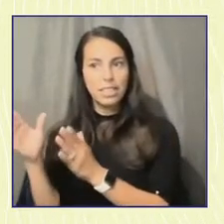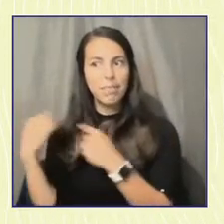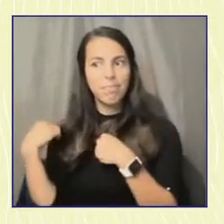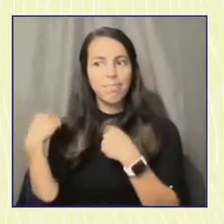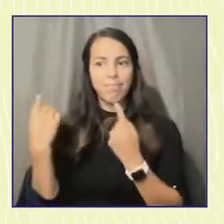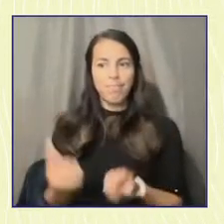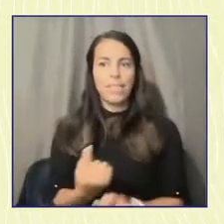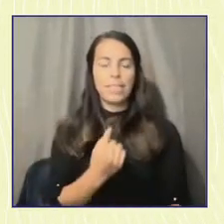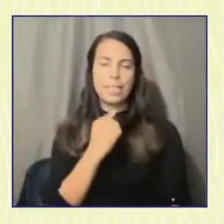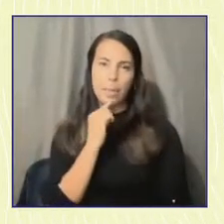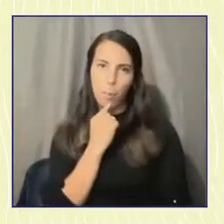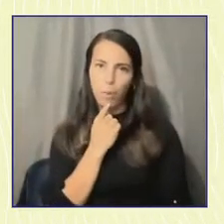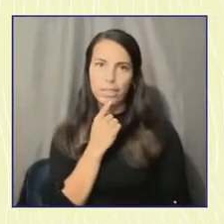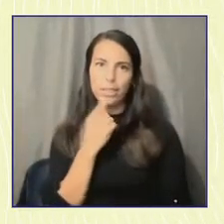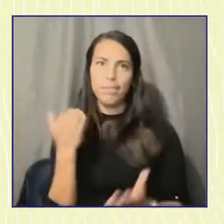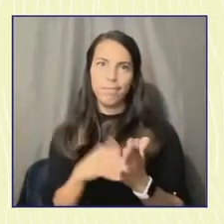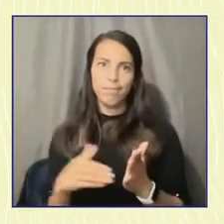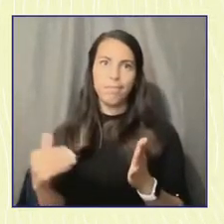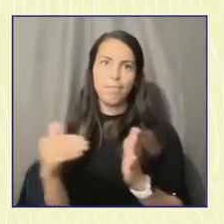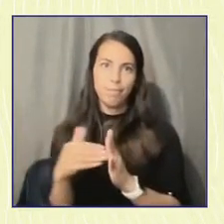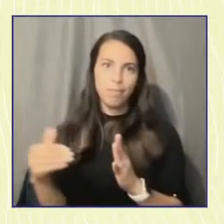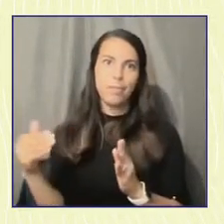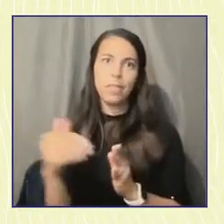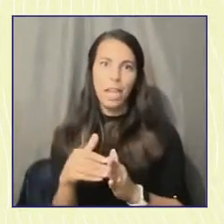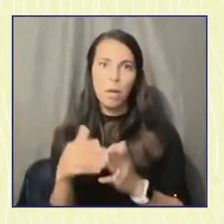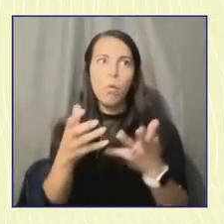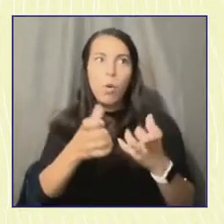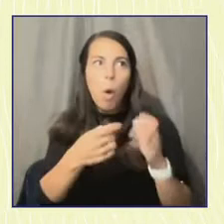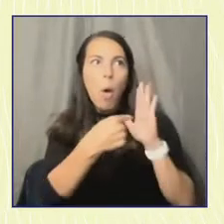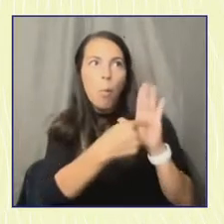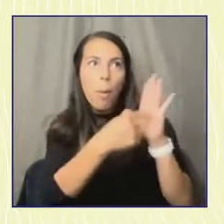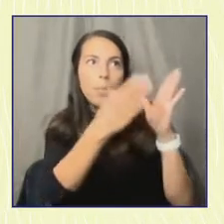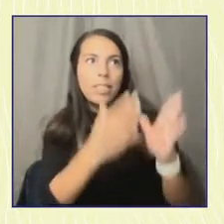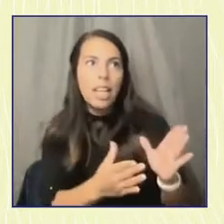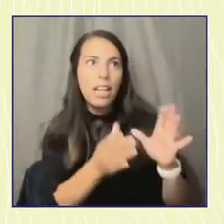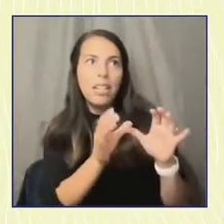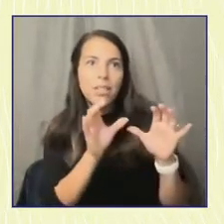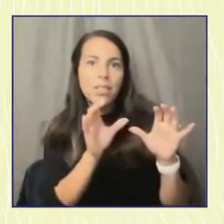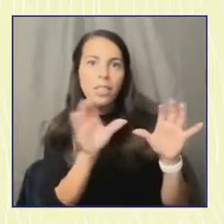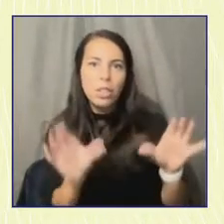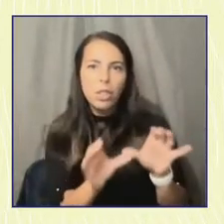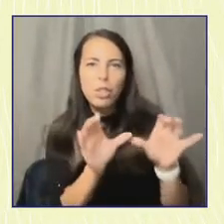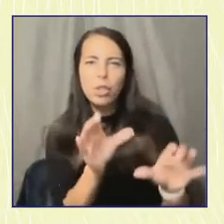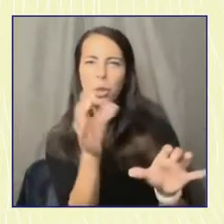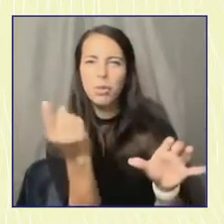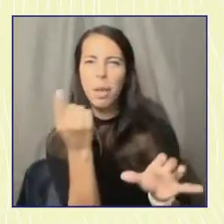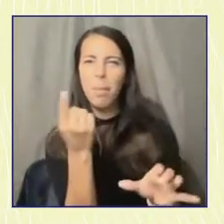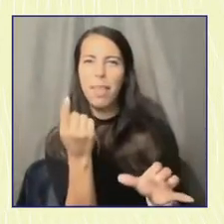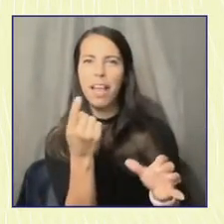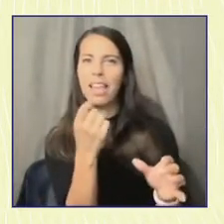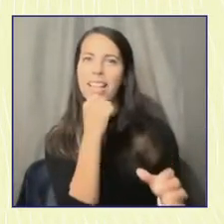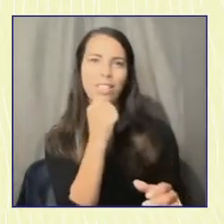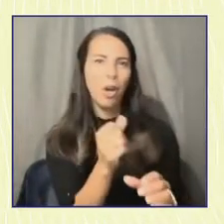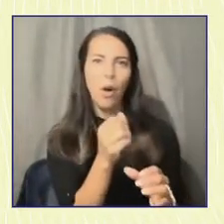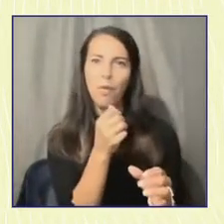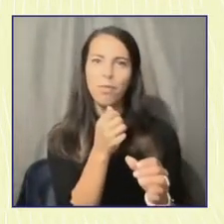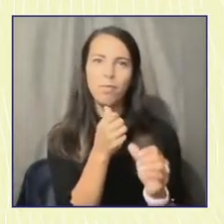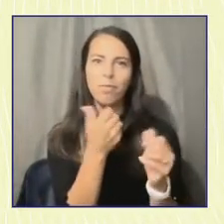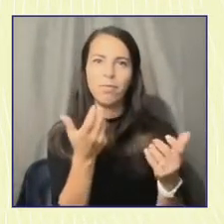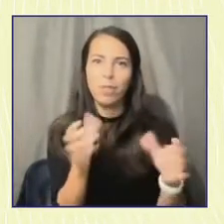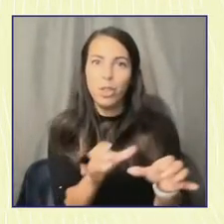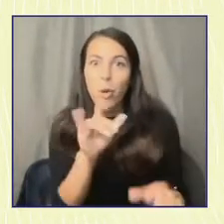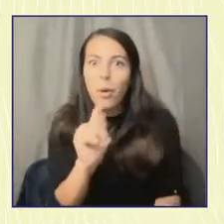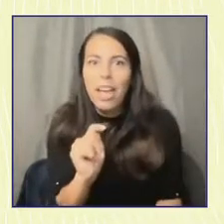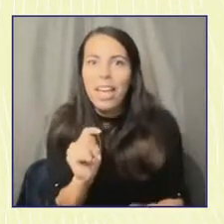time again with what we want our representatives to do. And we're going to just keep finding a way to get the changes that we want done.